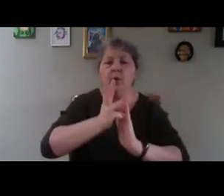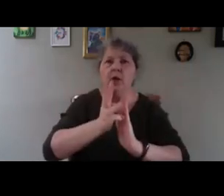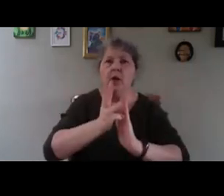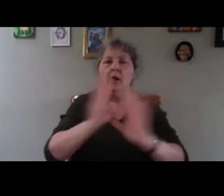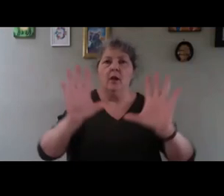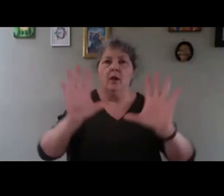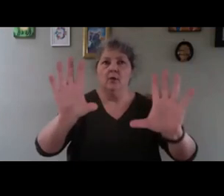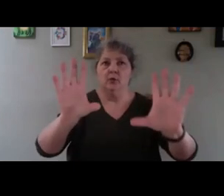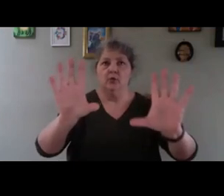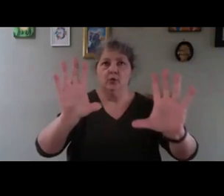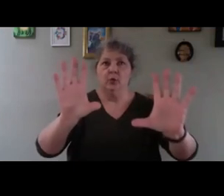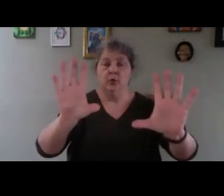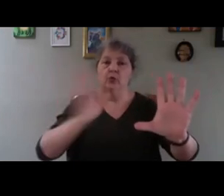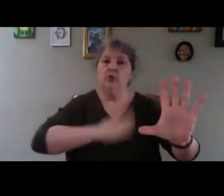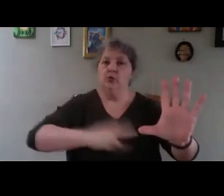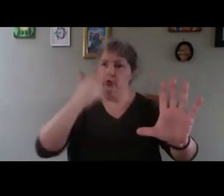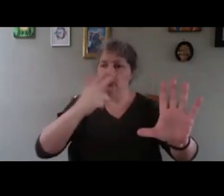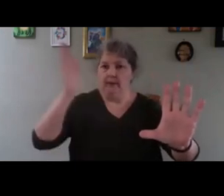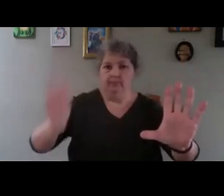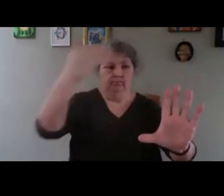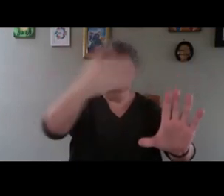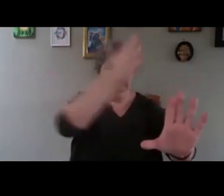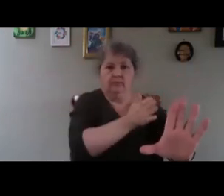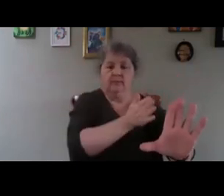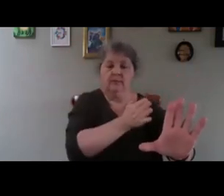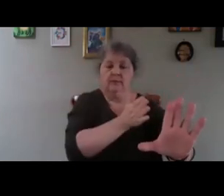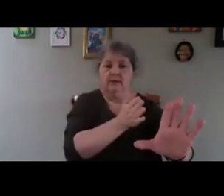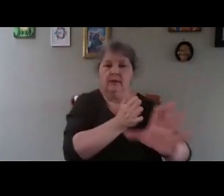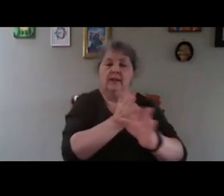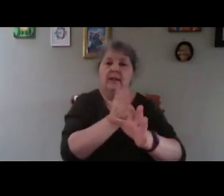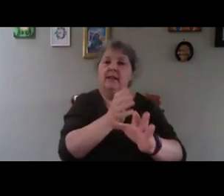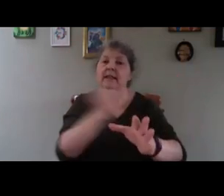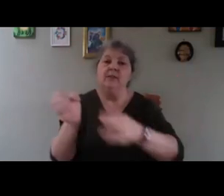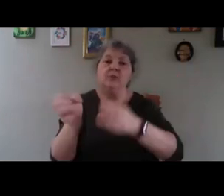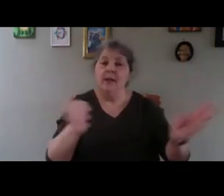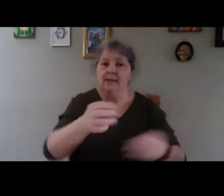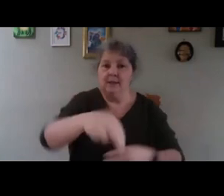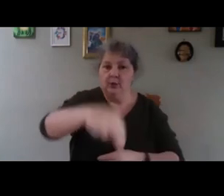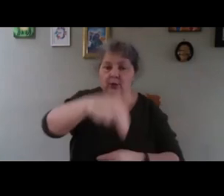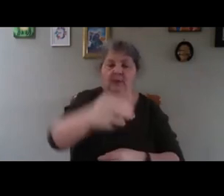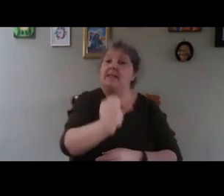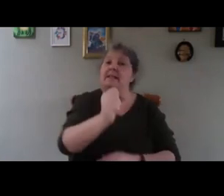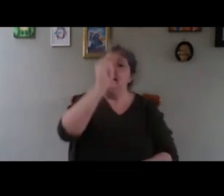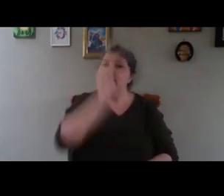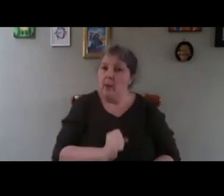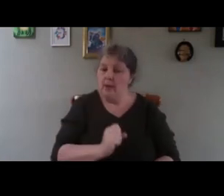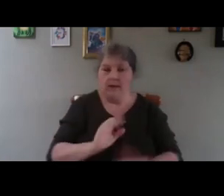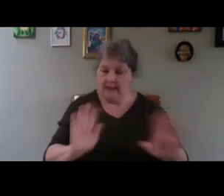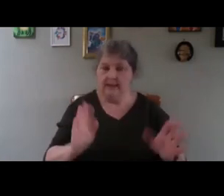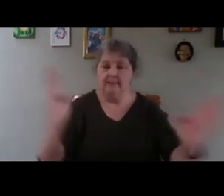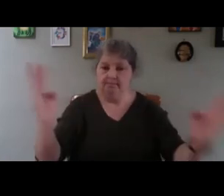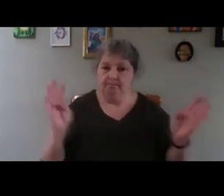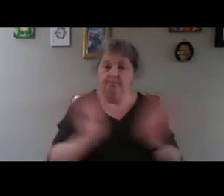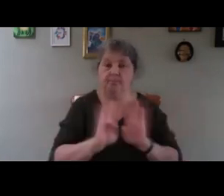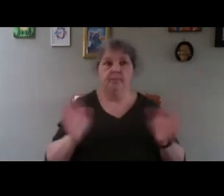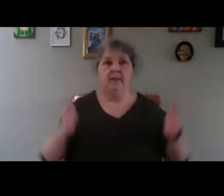four sides, but only three sides. East, west, north. South, sorry. East, west, and